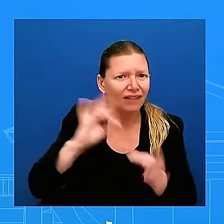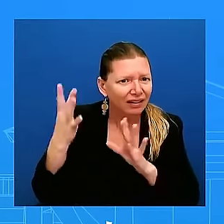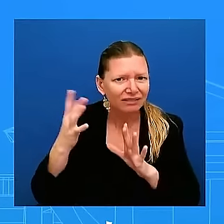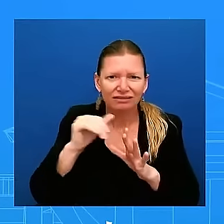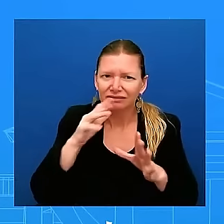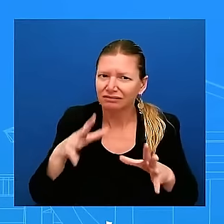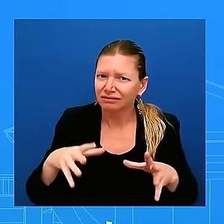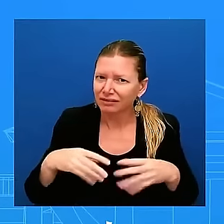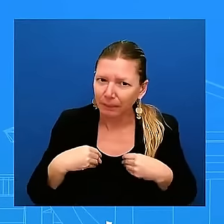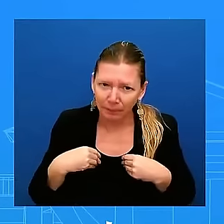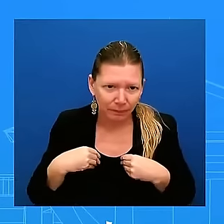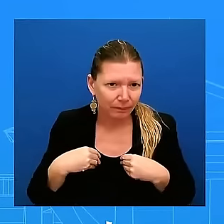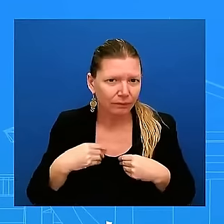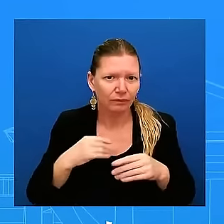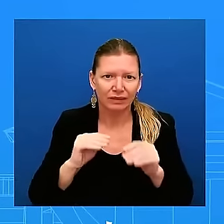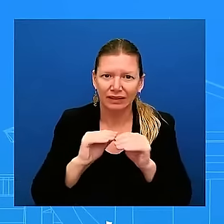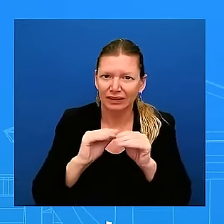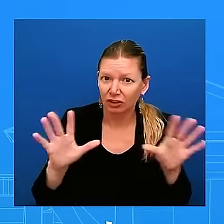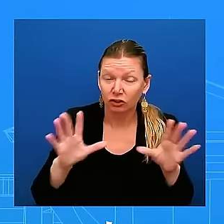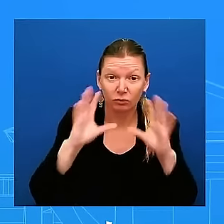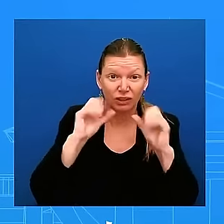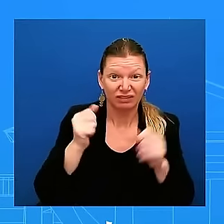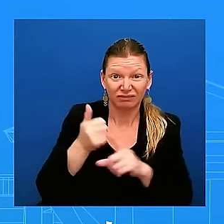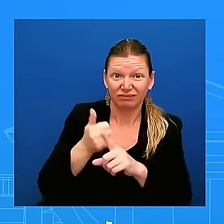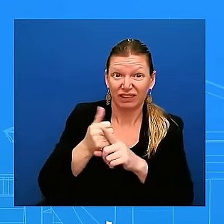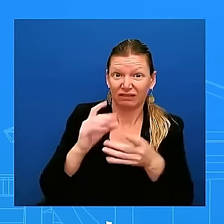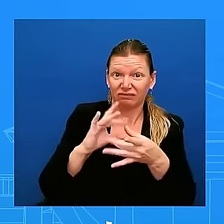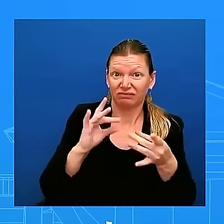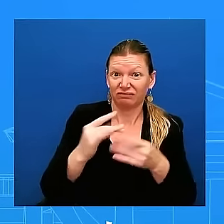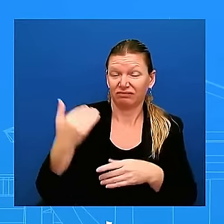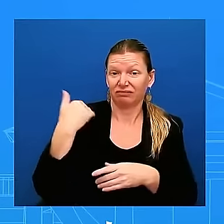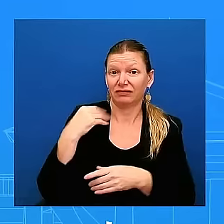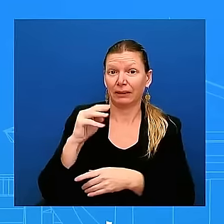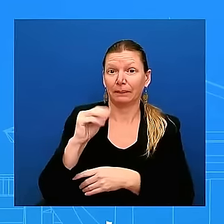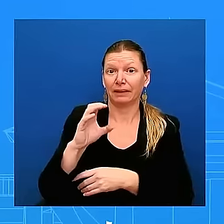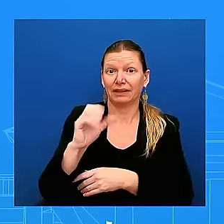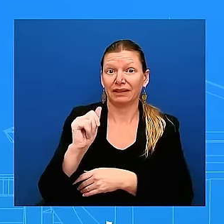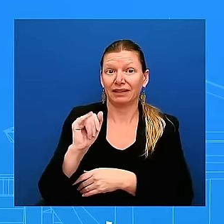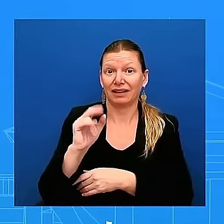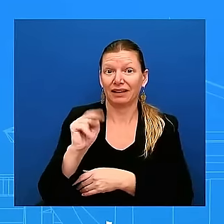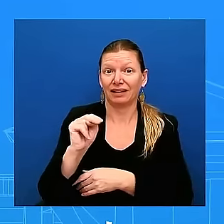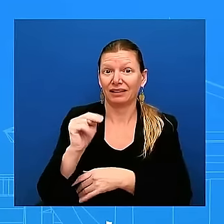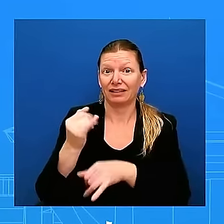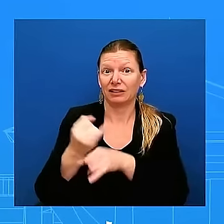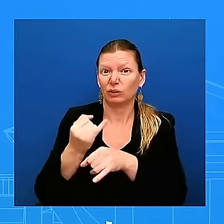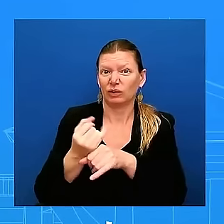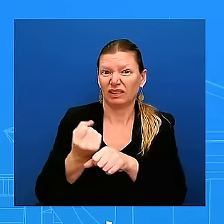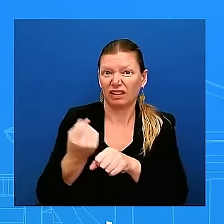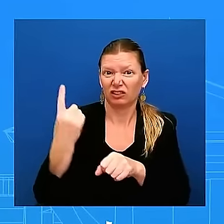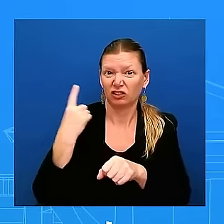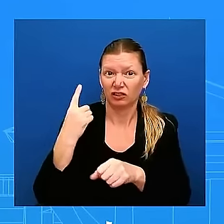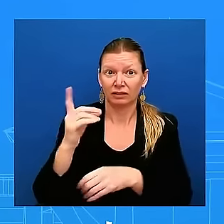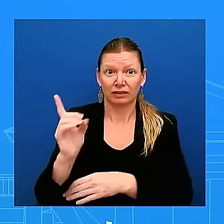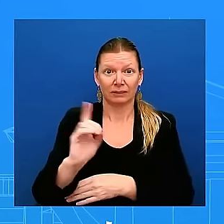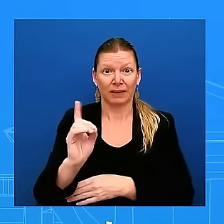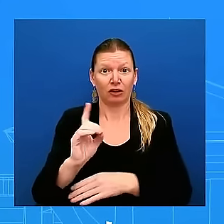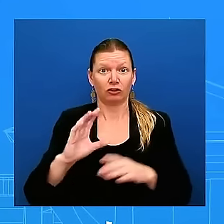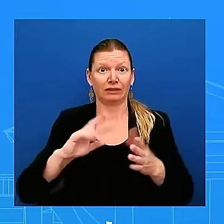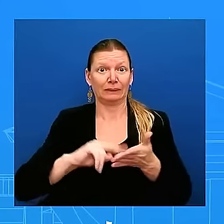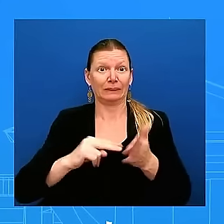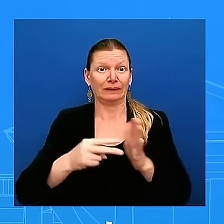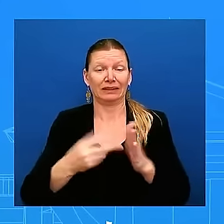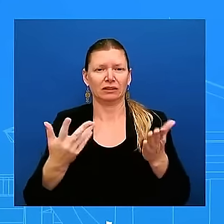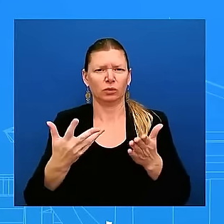rejecting and repudiating political violence regardless of parties such as violence is never never never acceptable in america